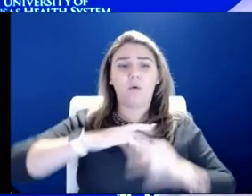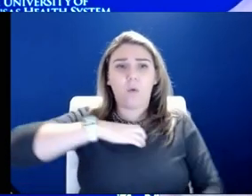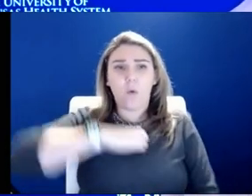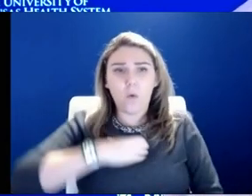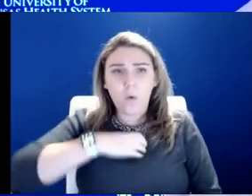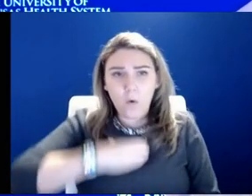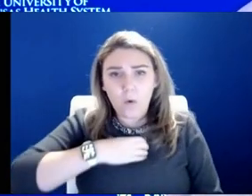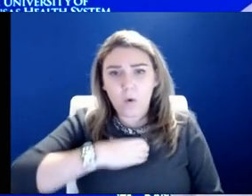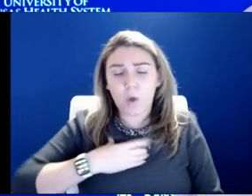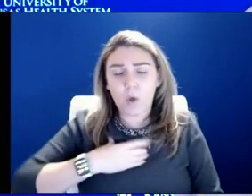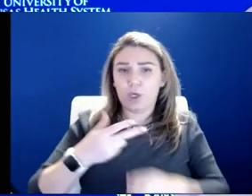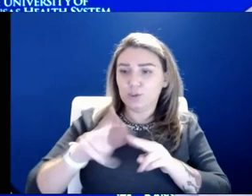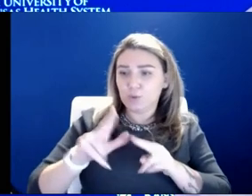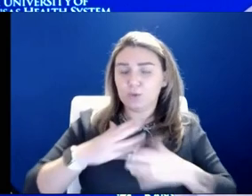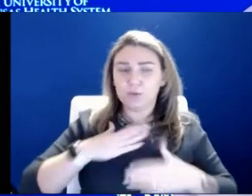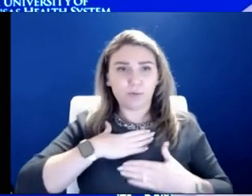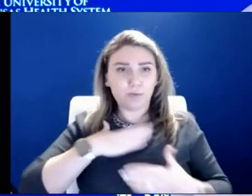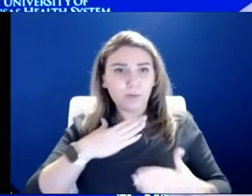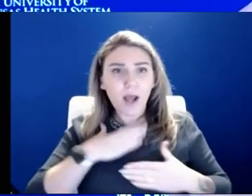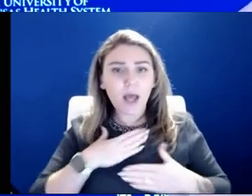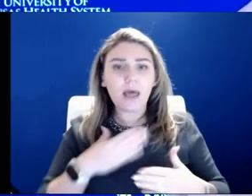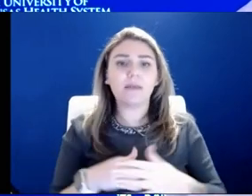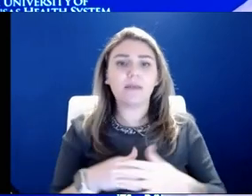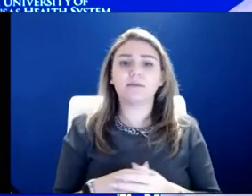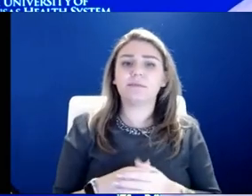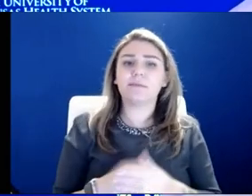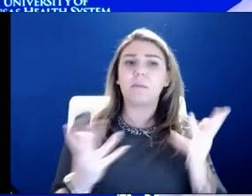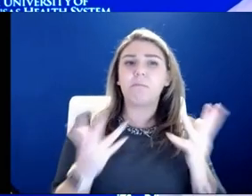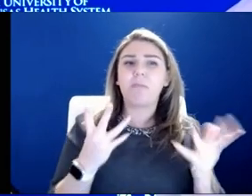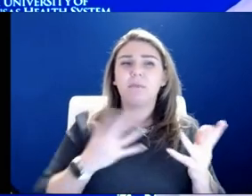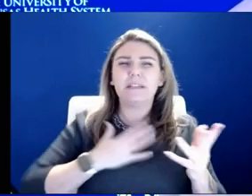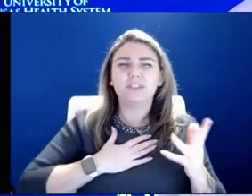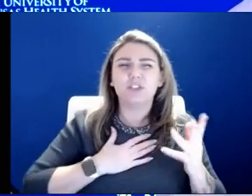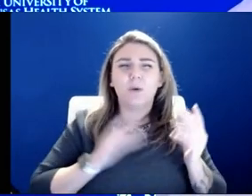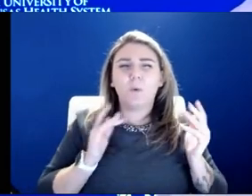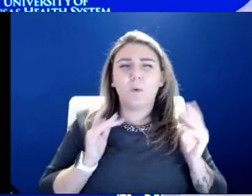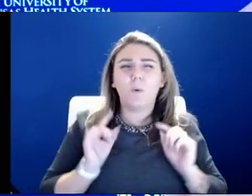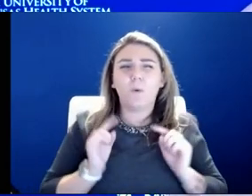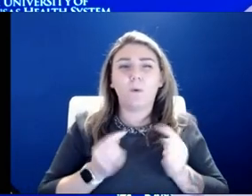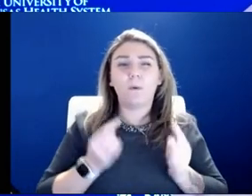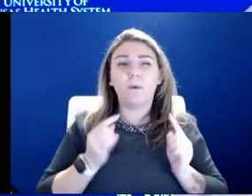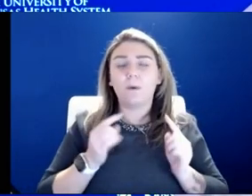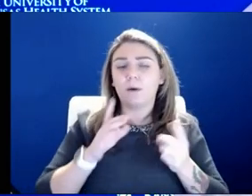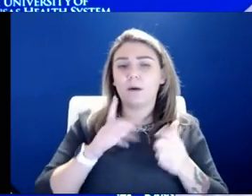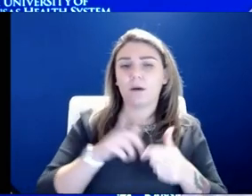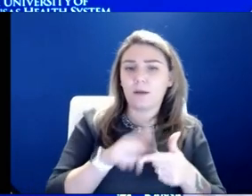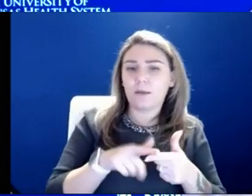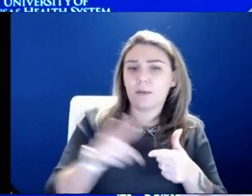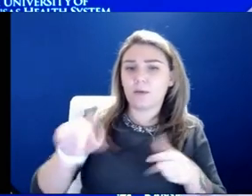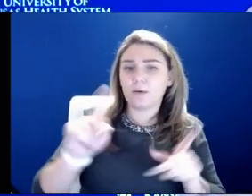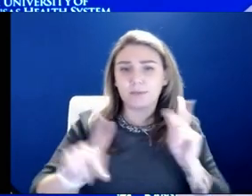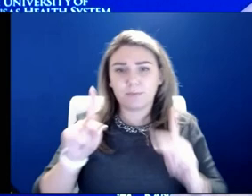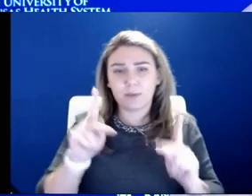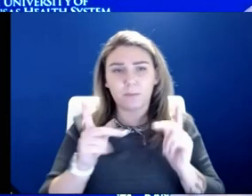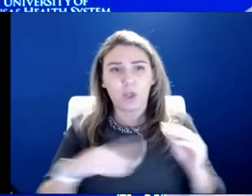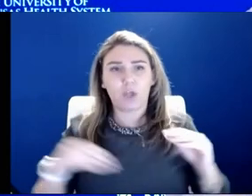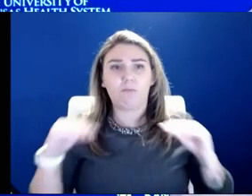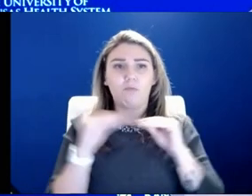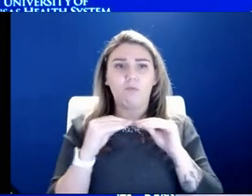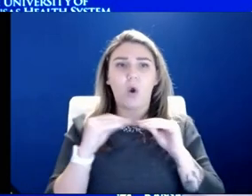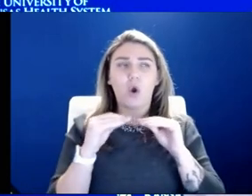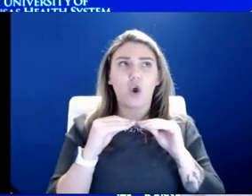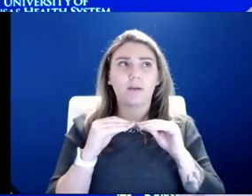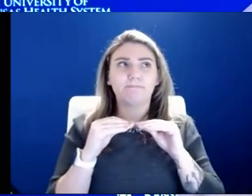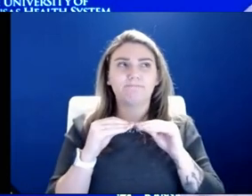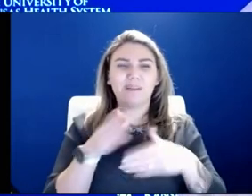shortness of breath, maybe chest discomfort. Those people then or what we are seeing are the more moderate to